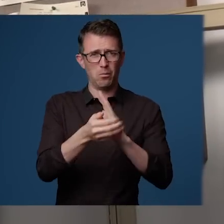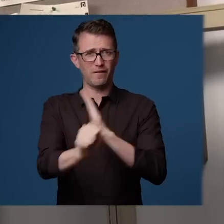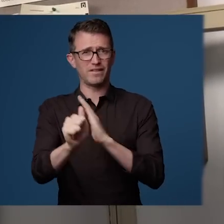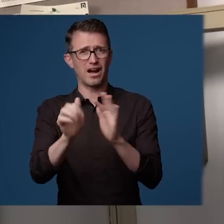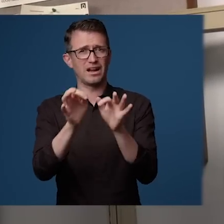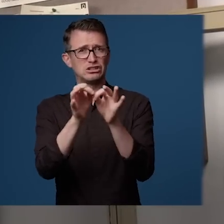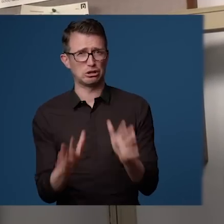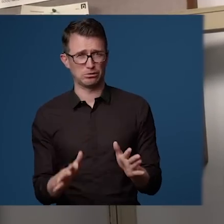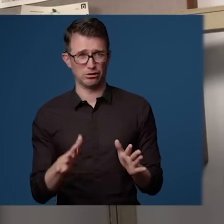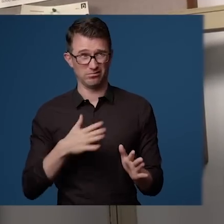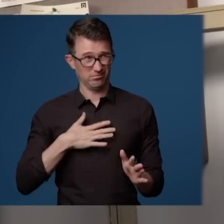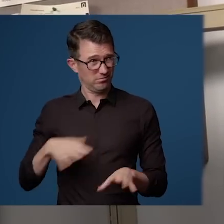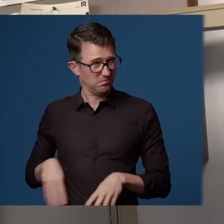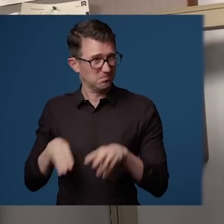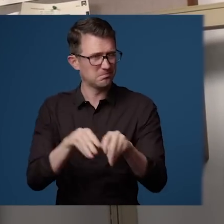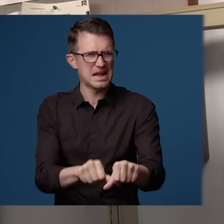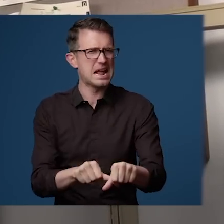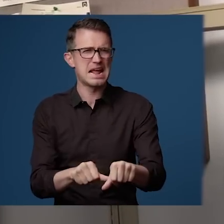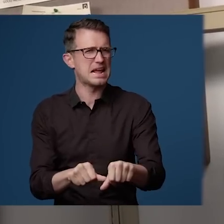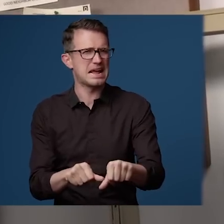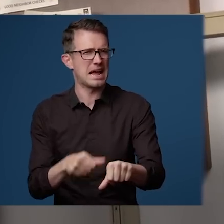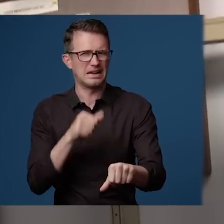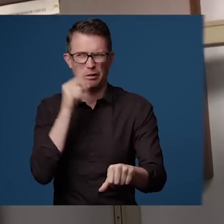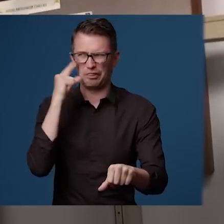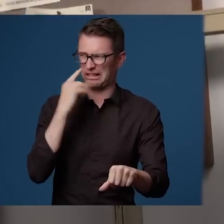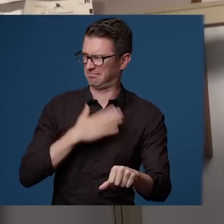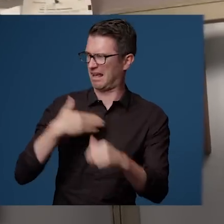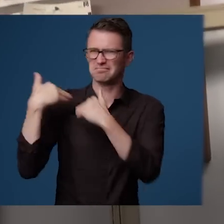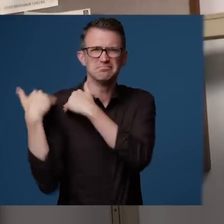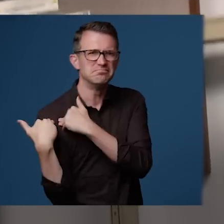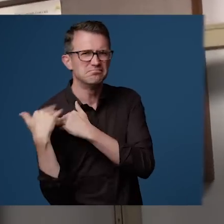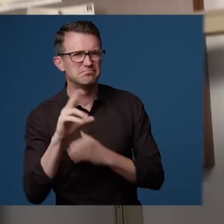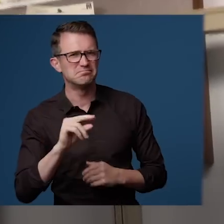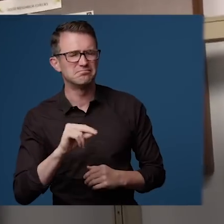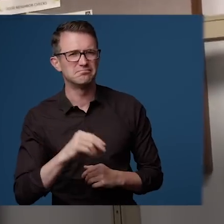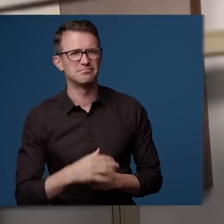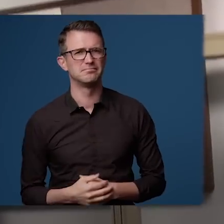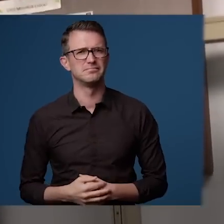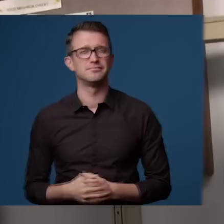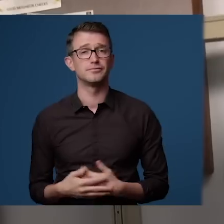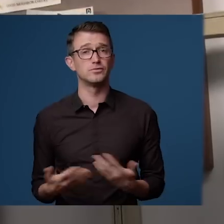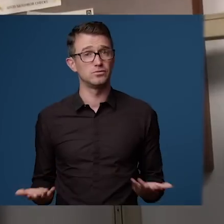expense, I don't know that we're required to do that at this point. Okay.